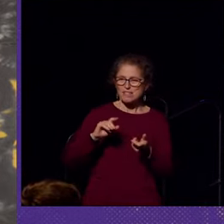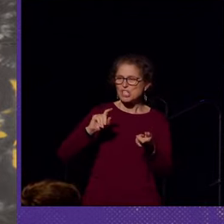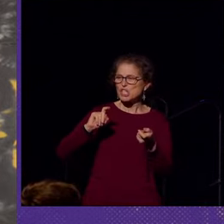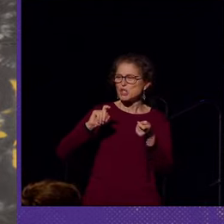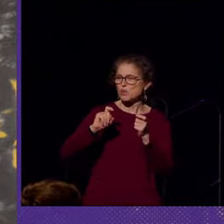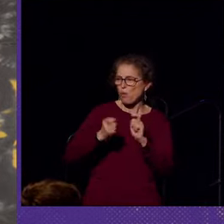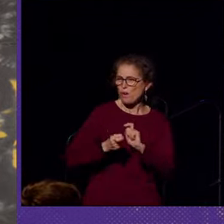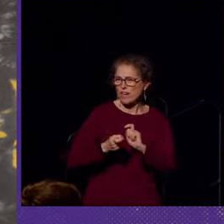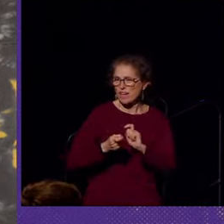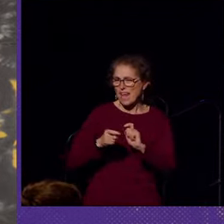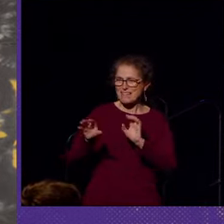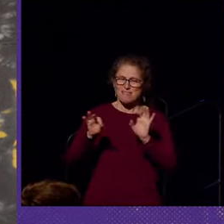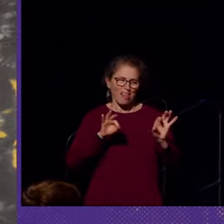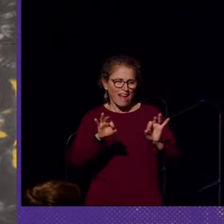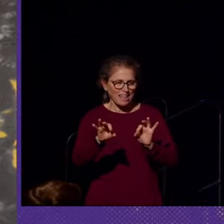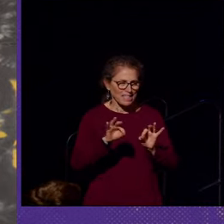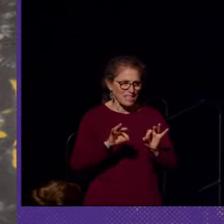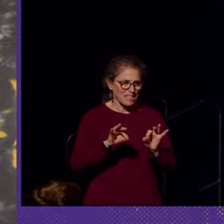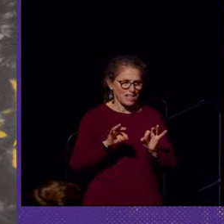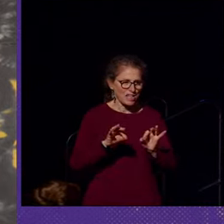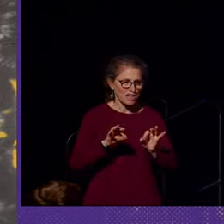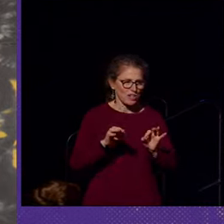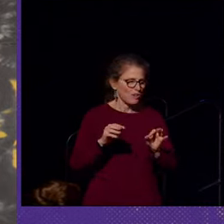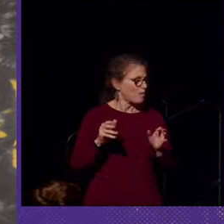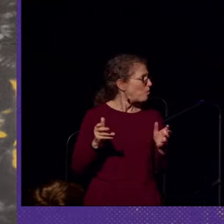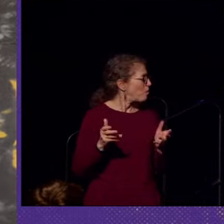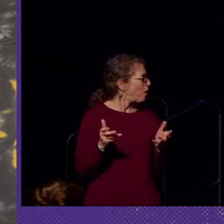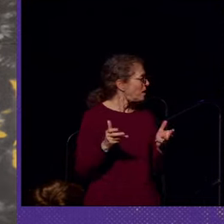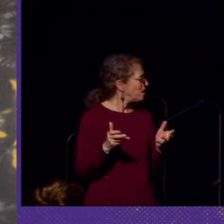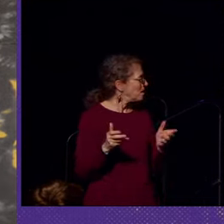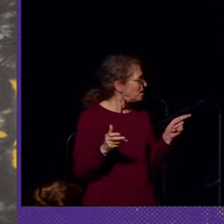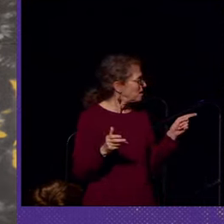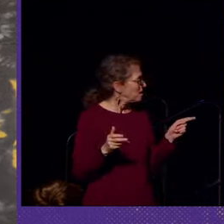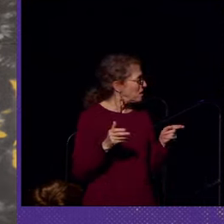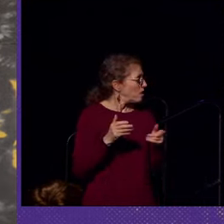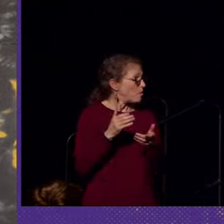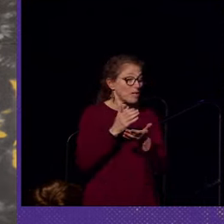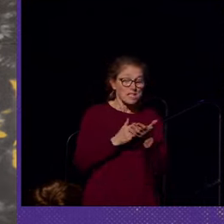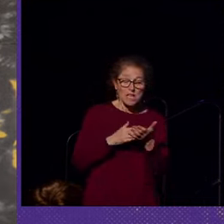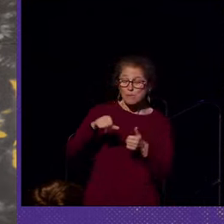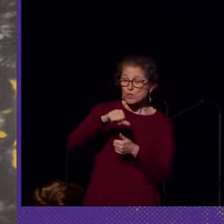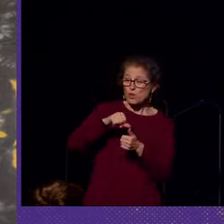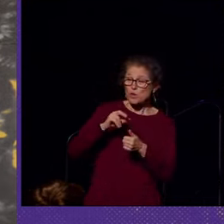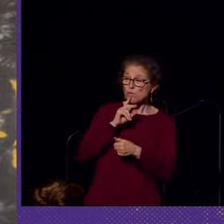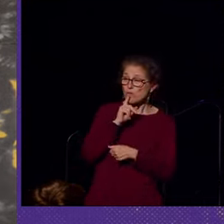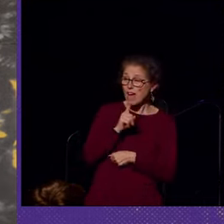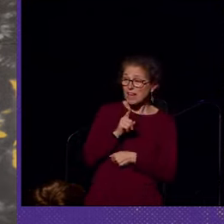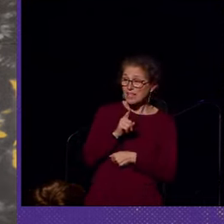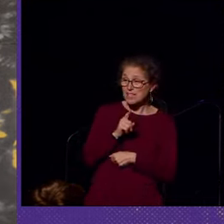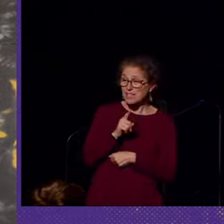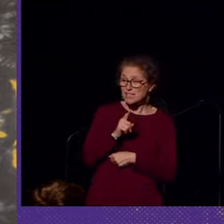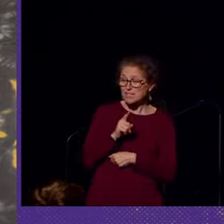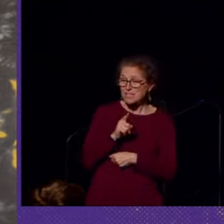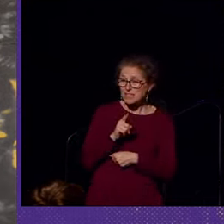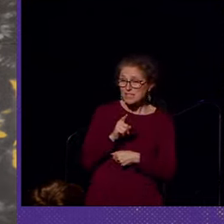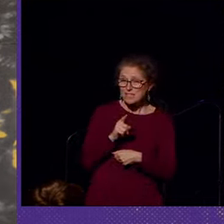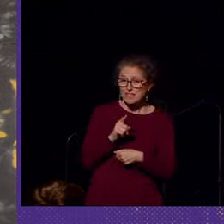and selected what it reflected. So some sort of realities hardly appear at all.